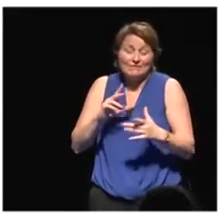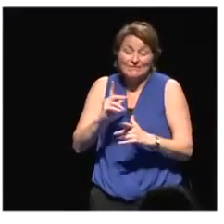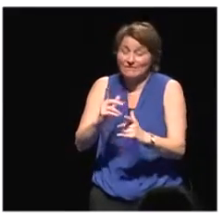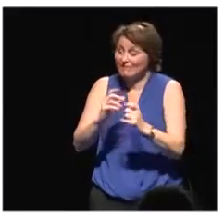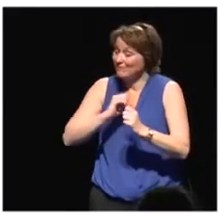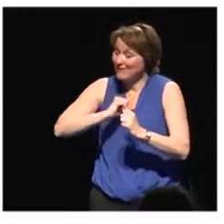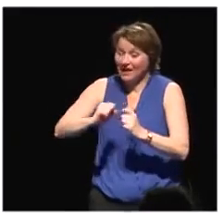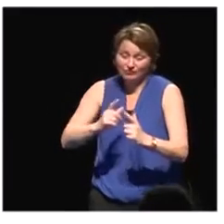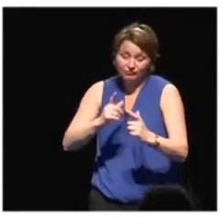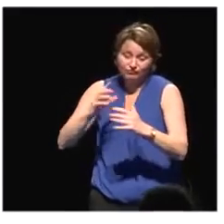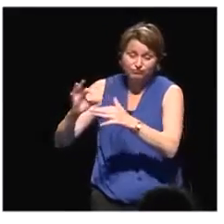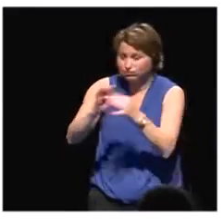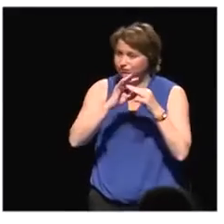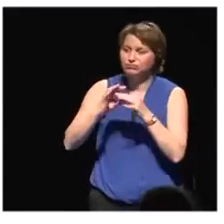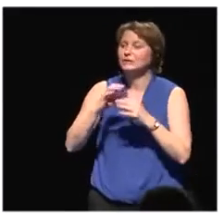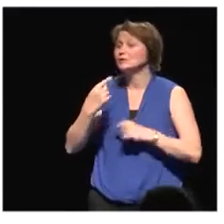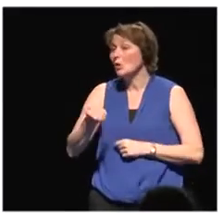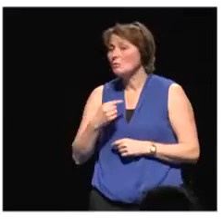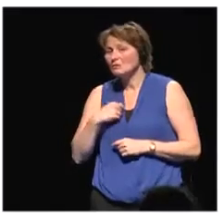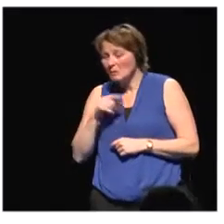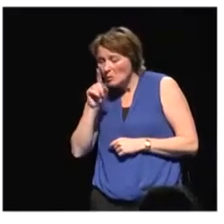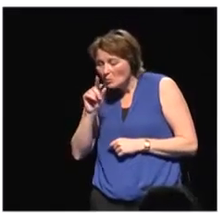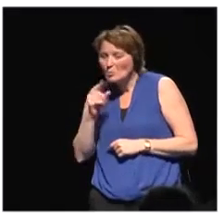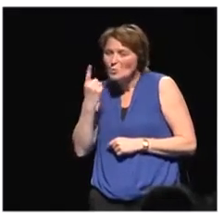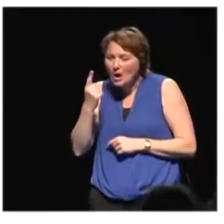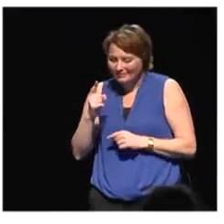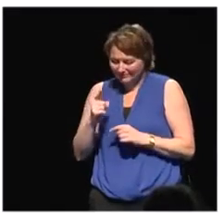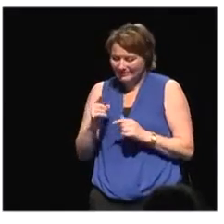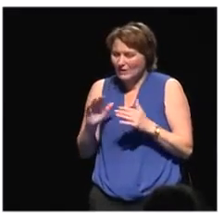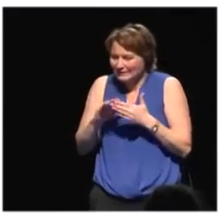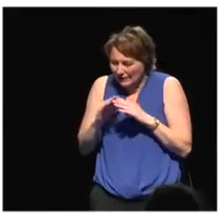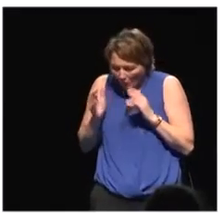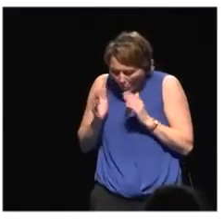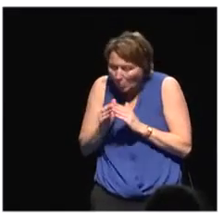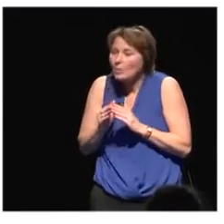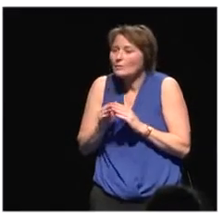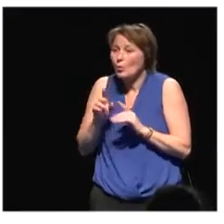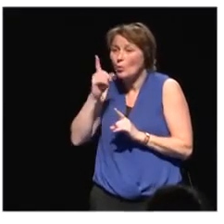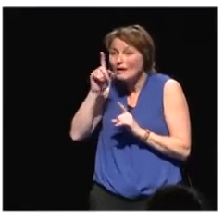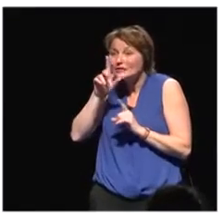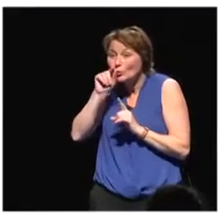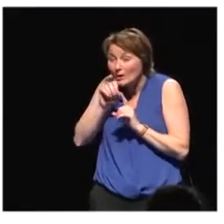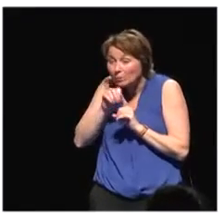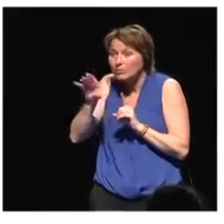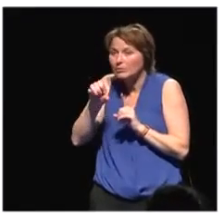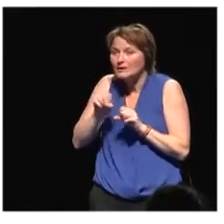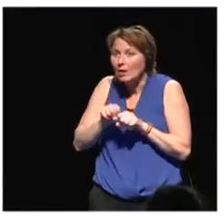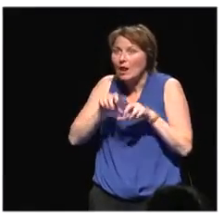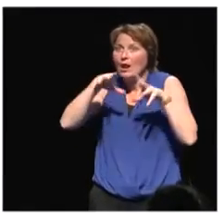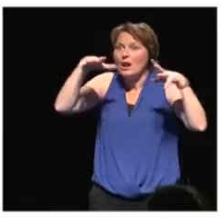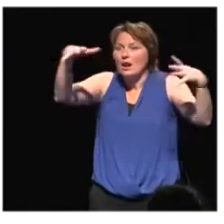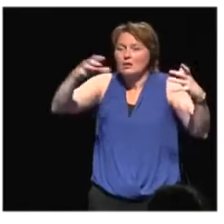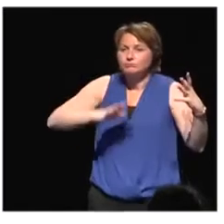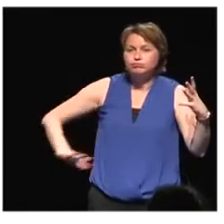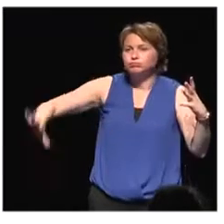has implications somewhere else in the world. The so-called butterfly effect. And I'm talking about, this is why complex systems.